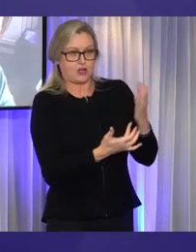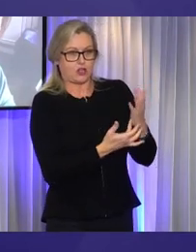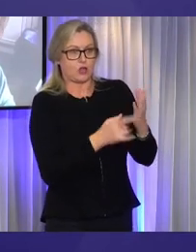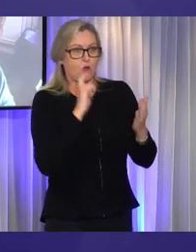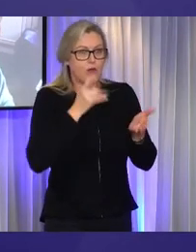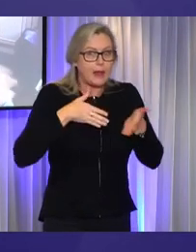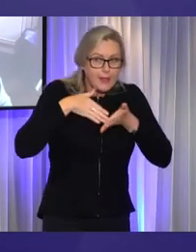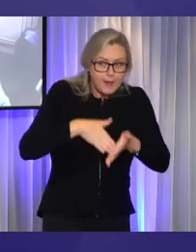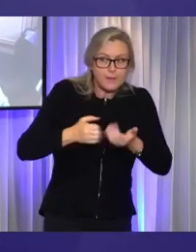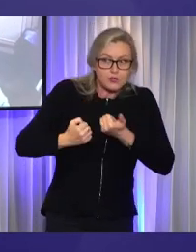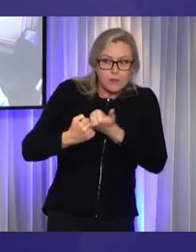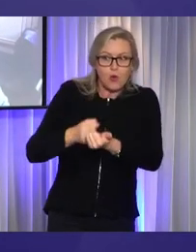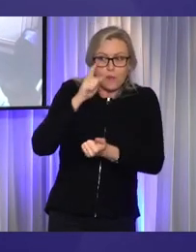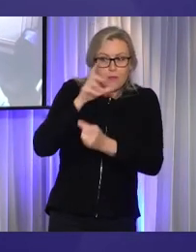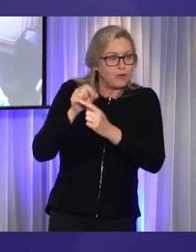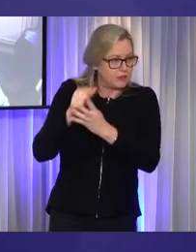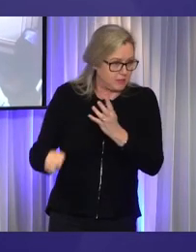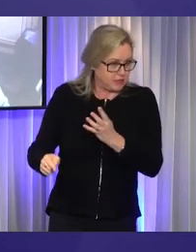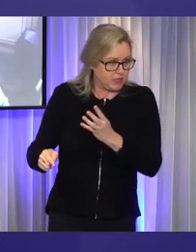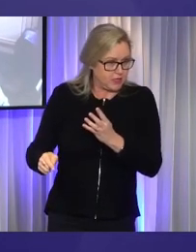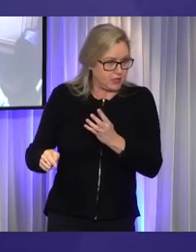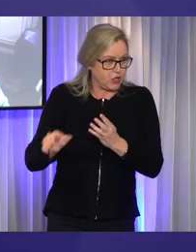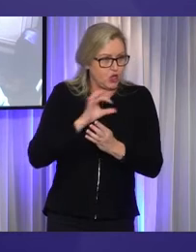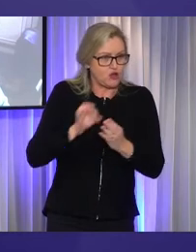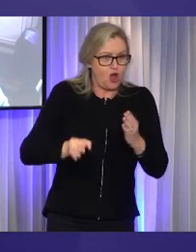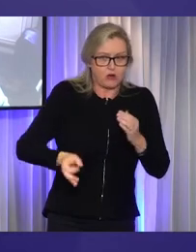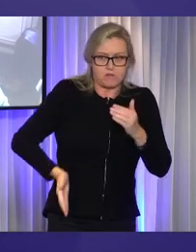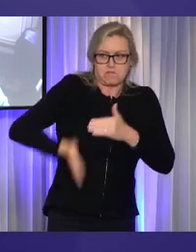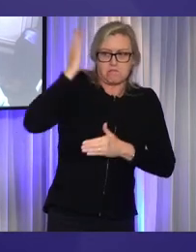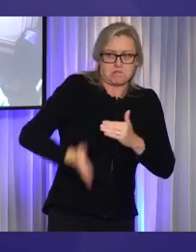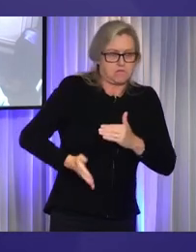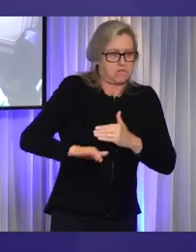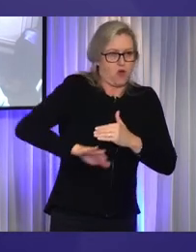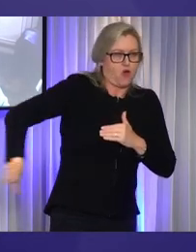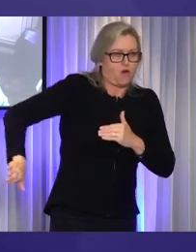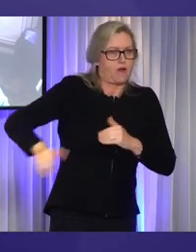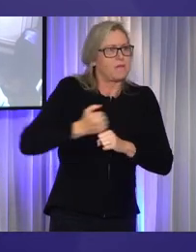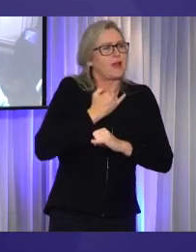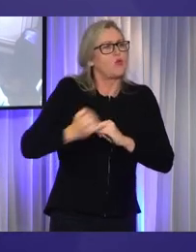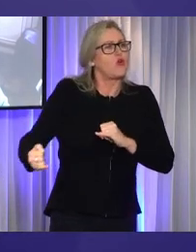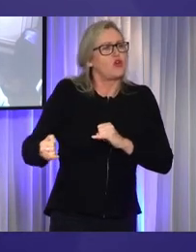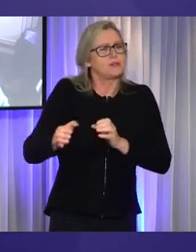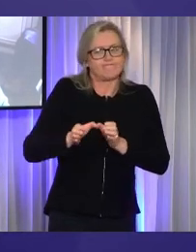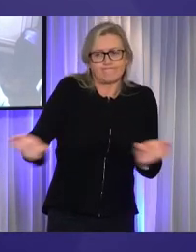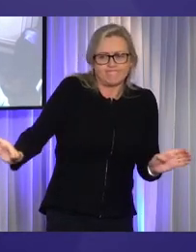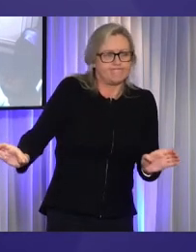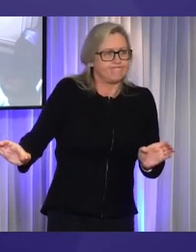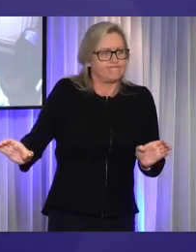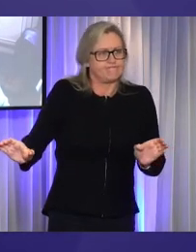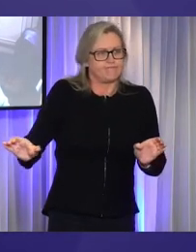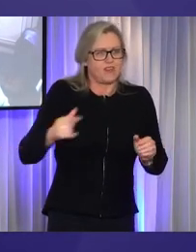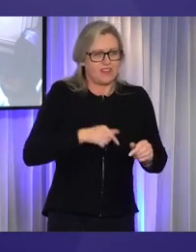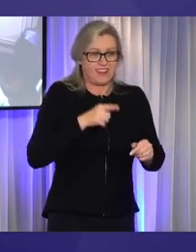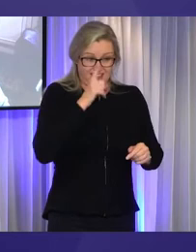of people with disability having a good life, not a way to increase segregation and create a gateway